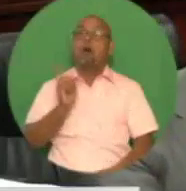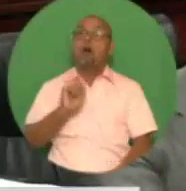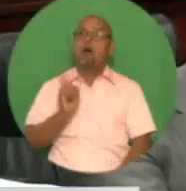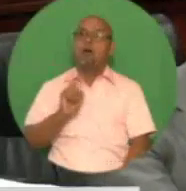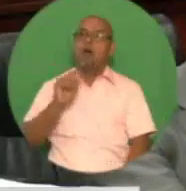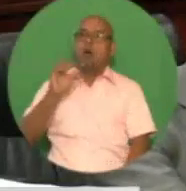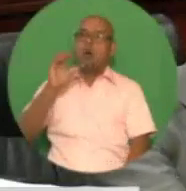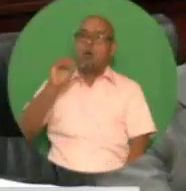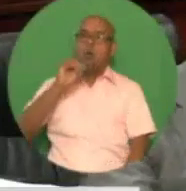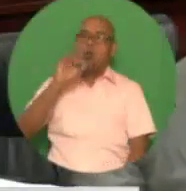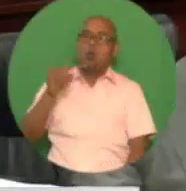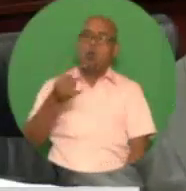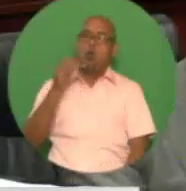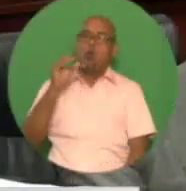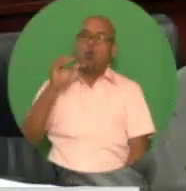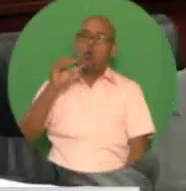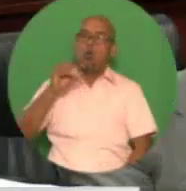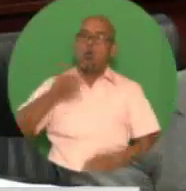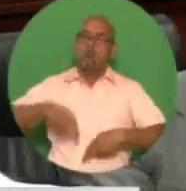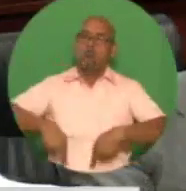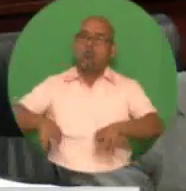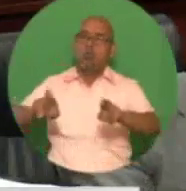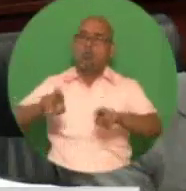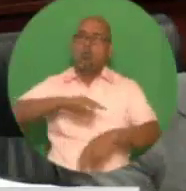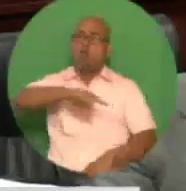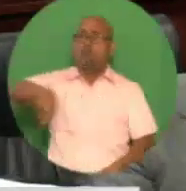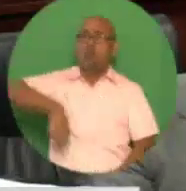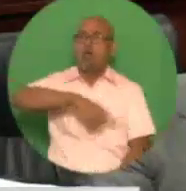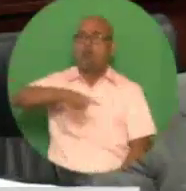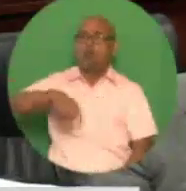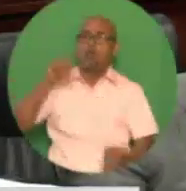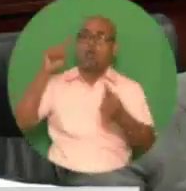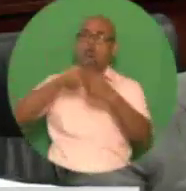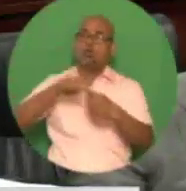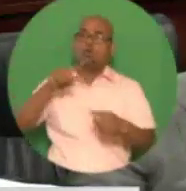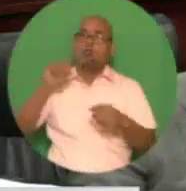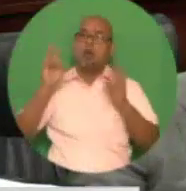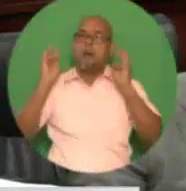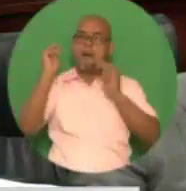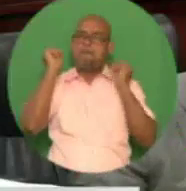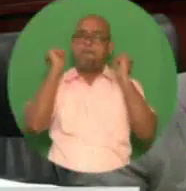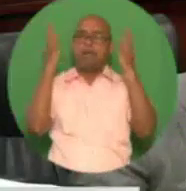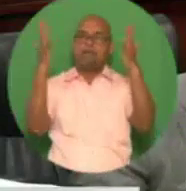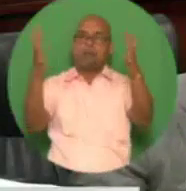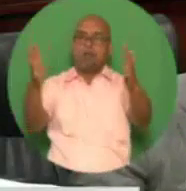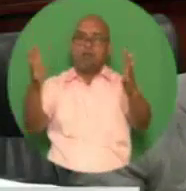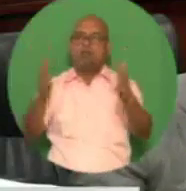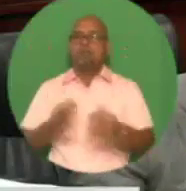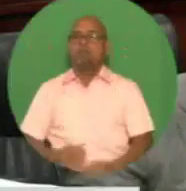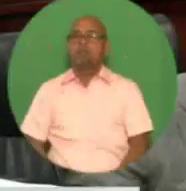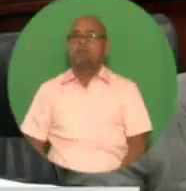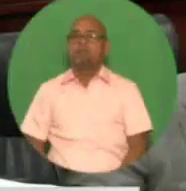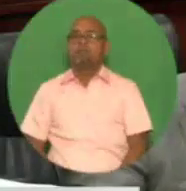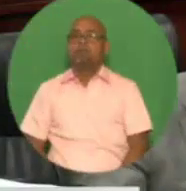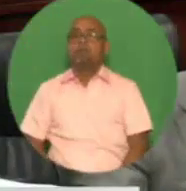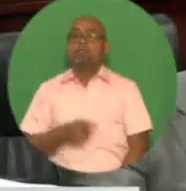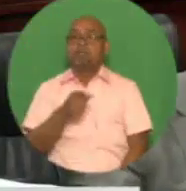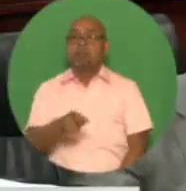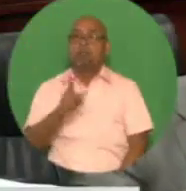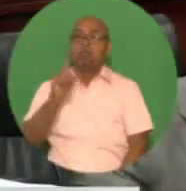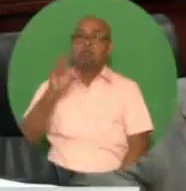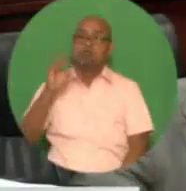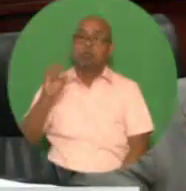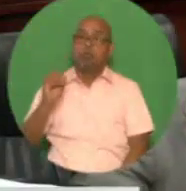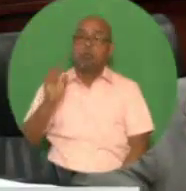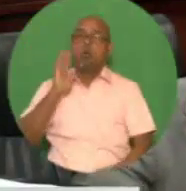roundabout on the Churchill Roosevelt Highway extension to Manzanilla. This alignment will open the Toco area through increased